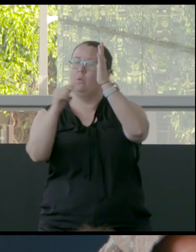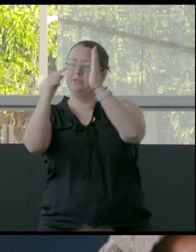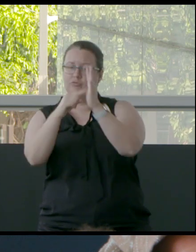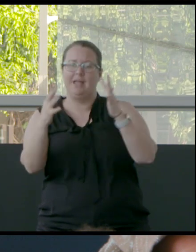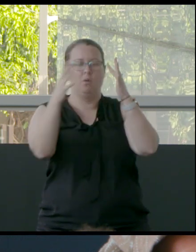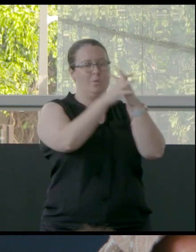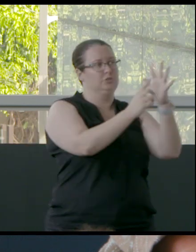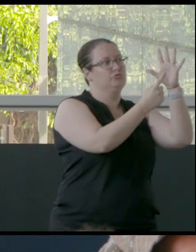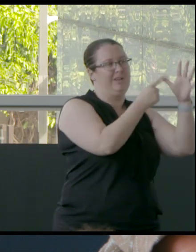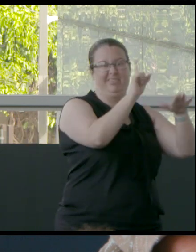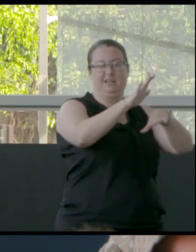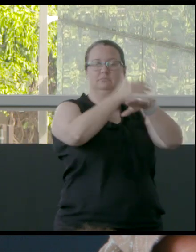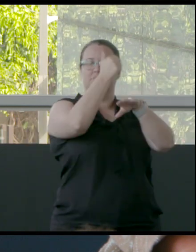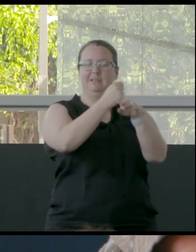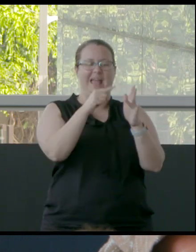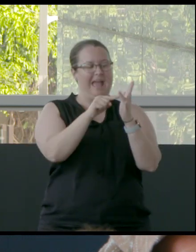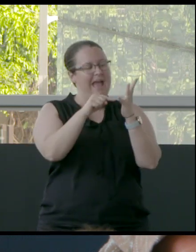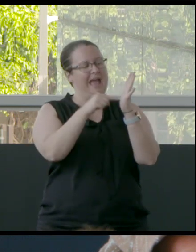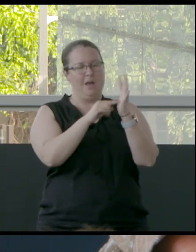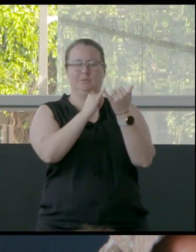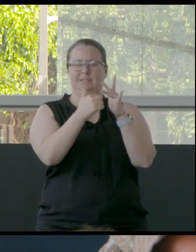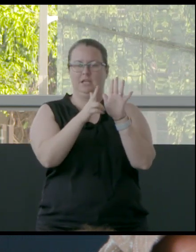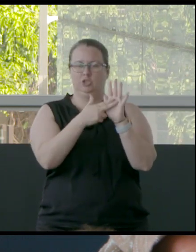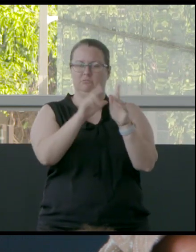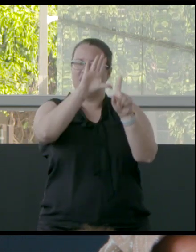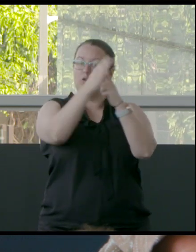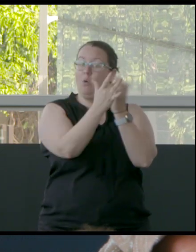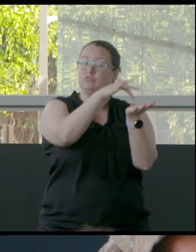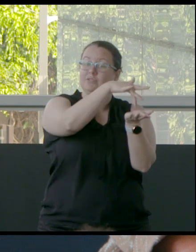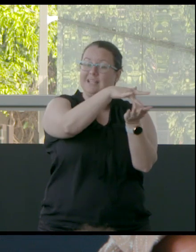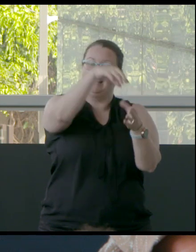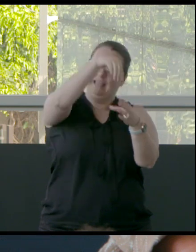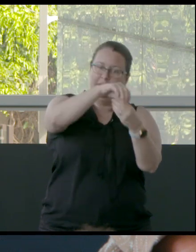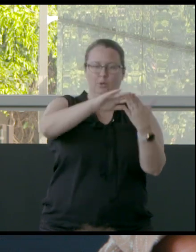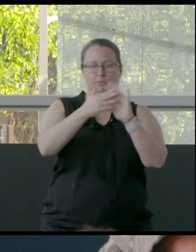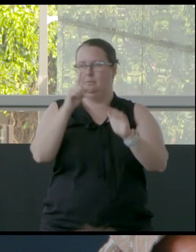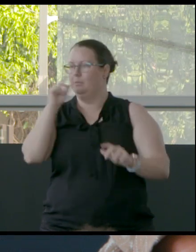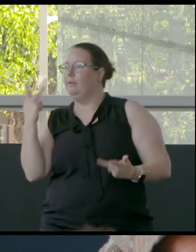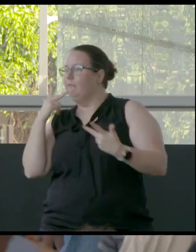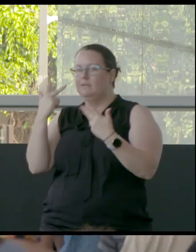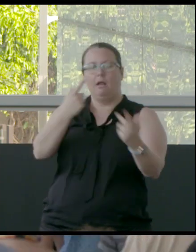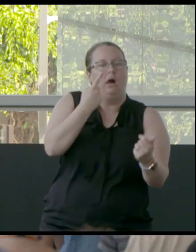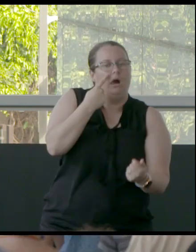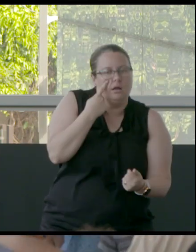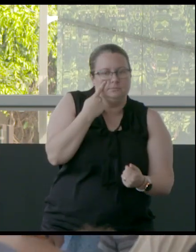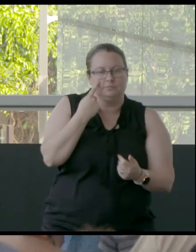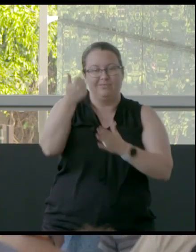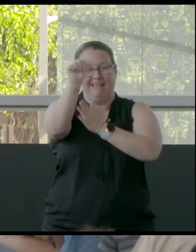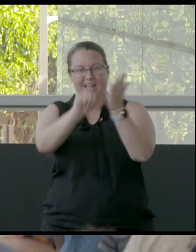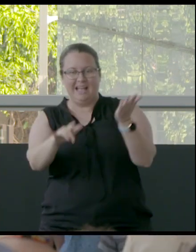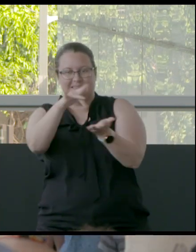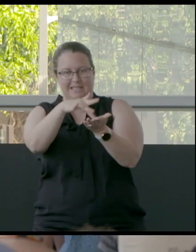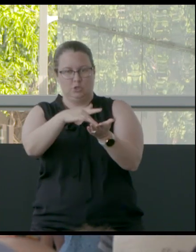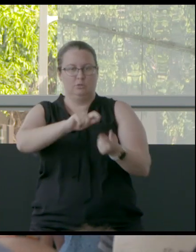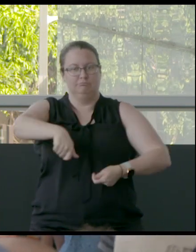outstation movement that still sustains them. They have cultural centres that are in their communities. They have art centres that support their